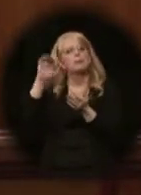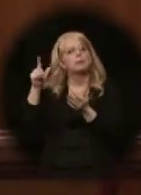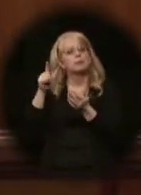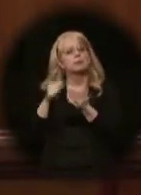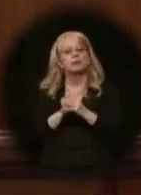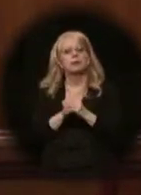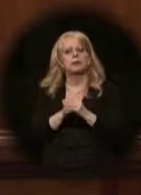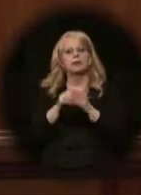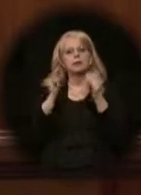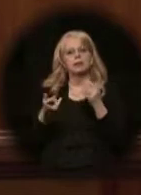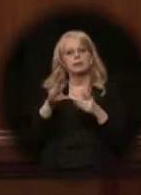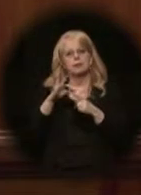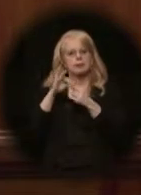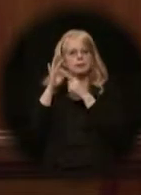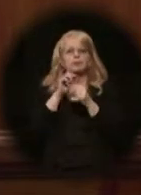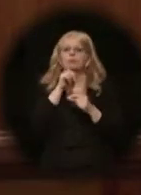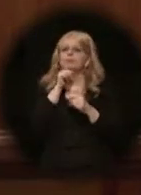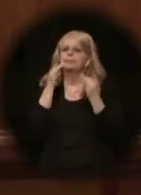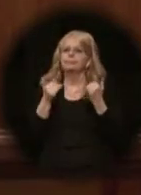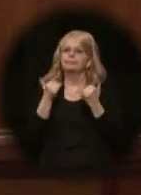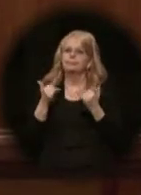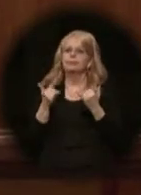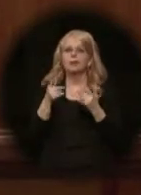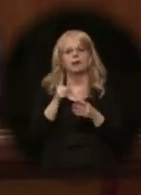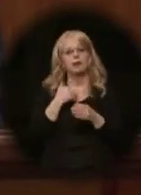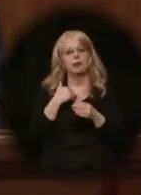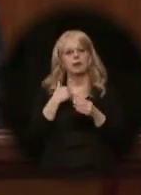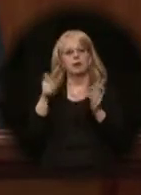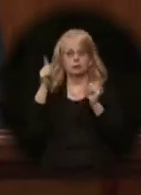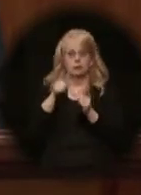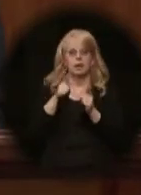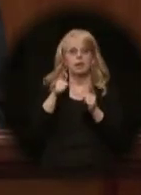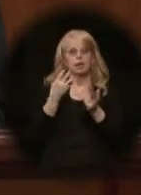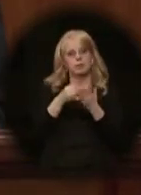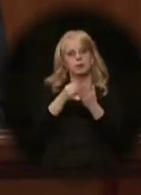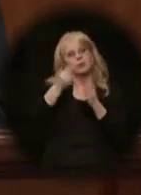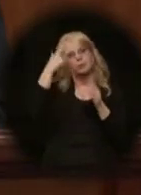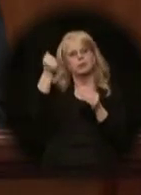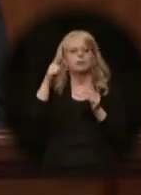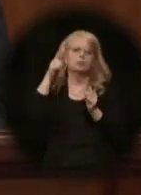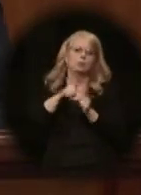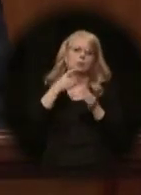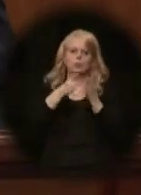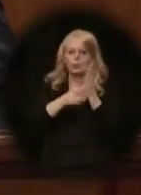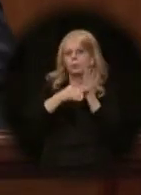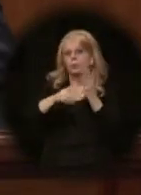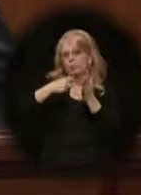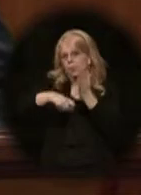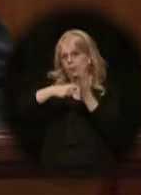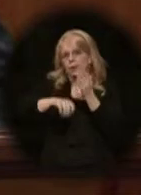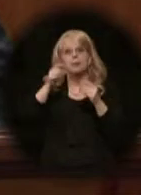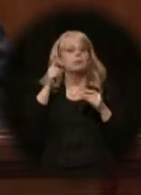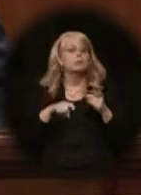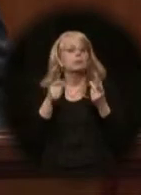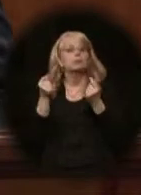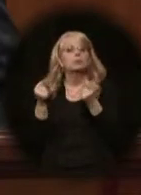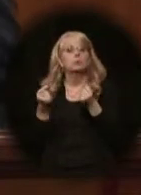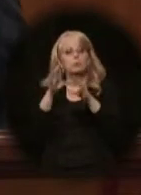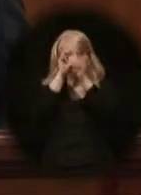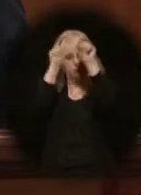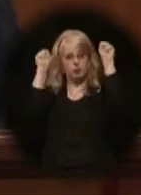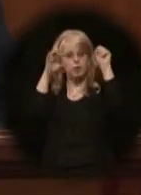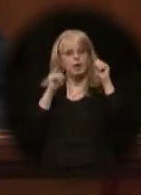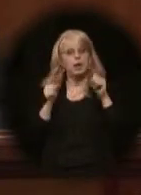This is especially true now, where we face less revenue due to lower oil prices. We must do what the President and